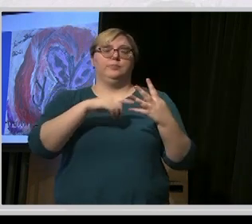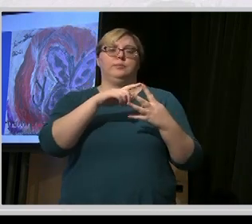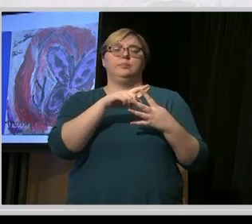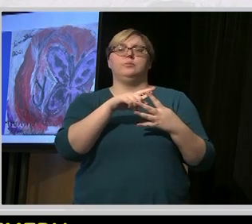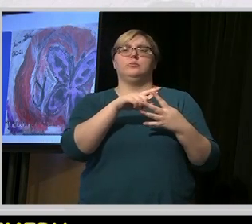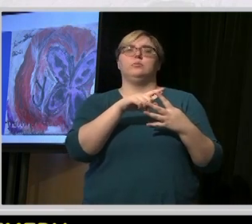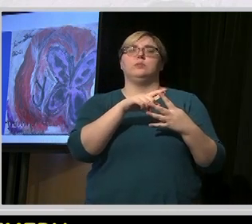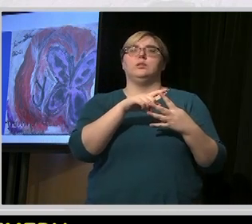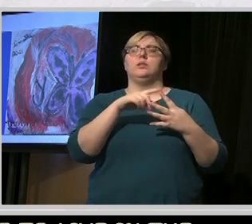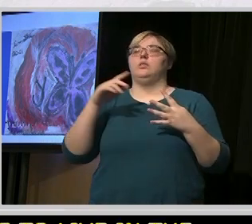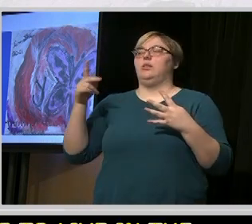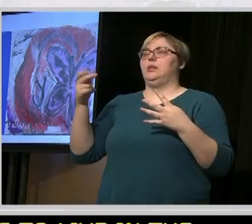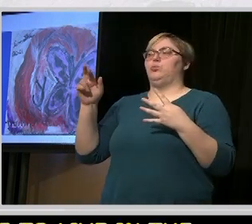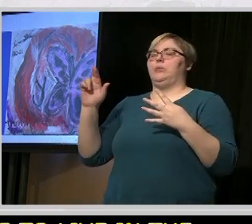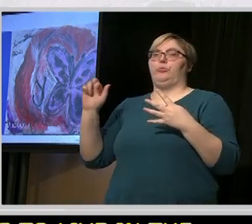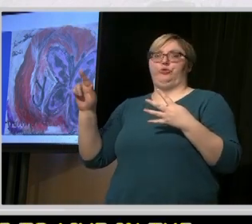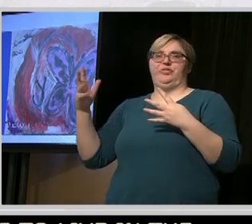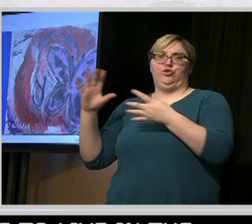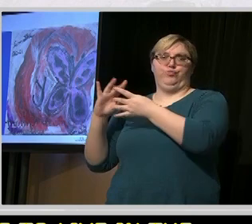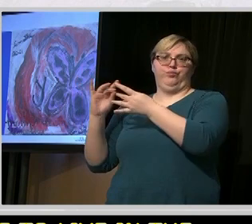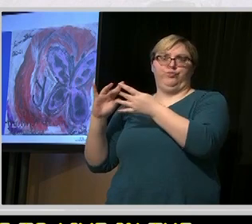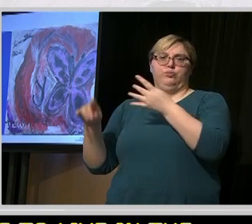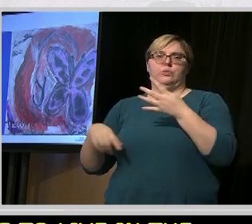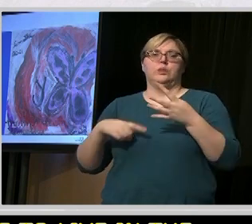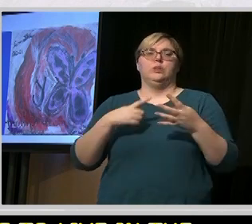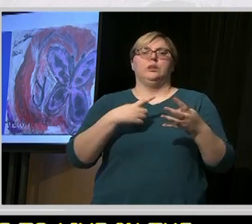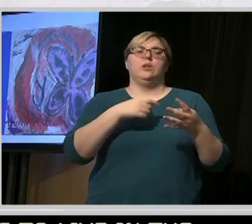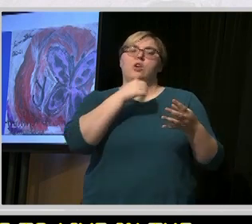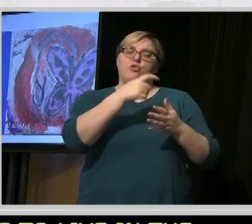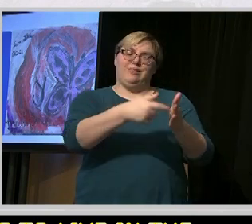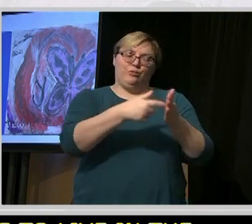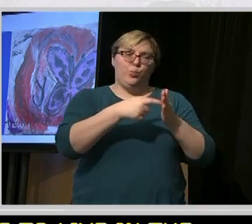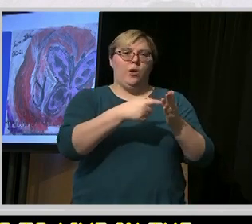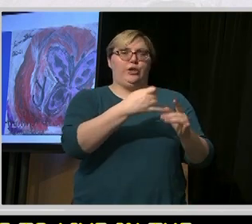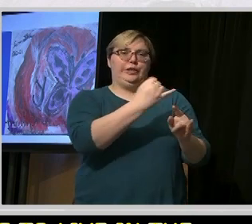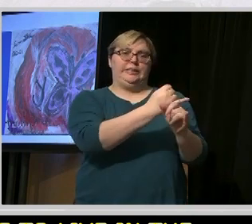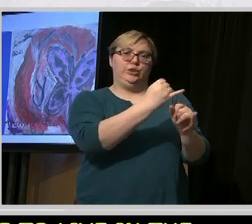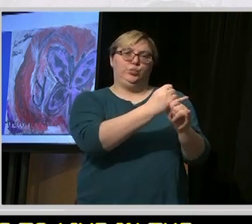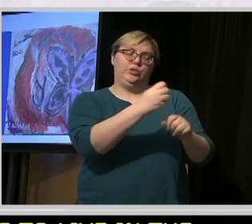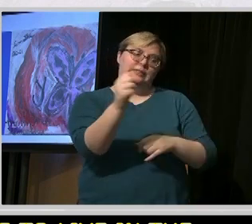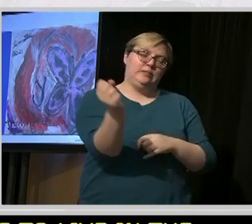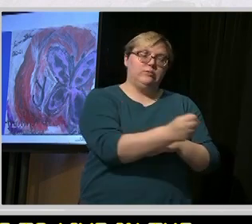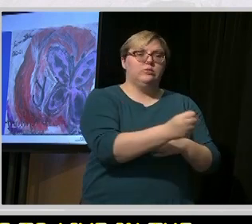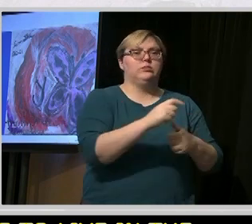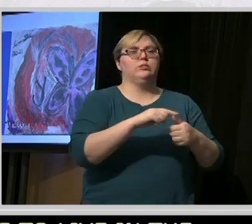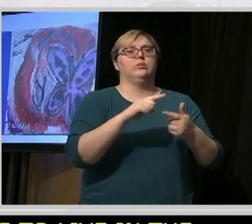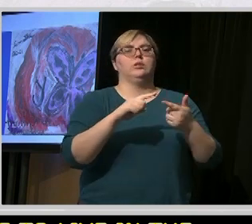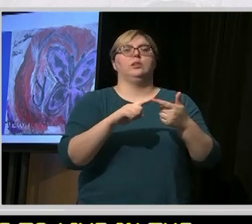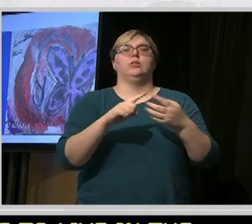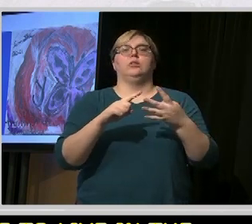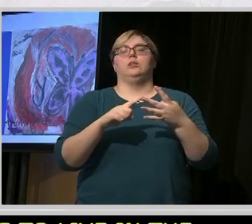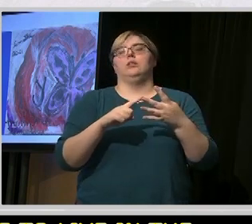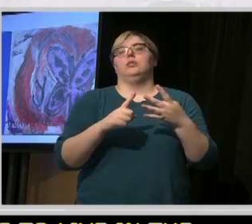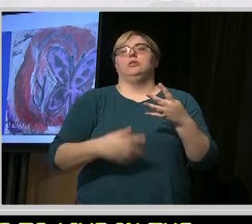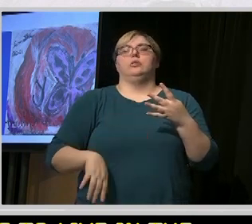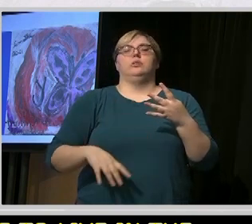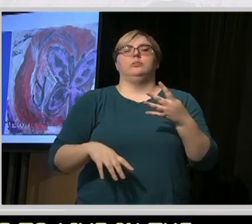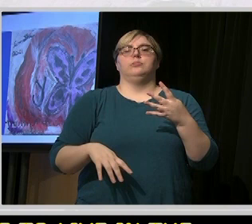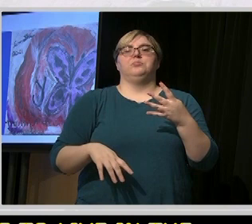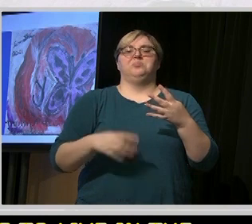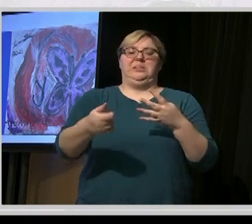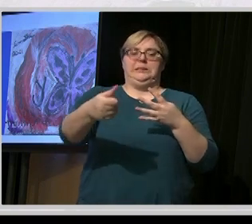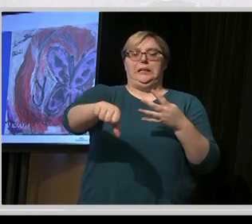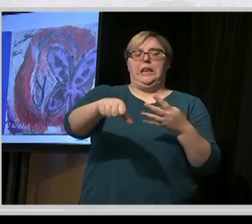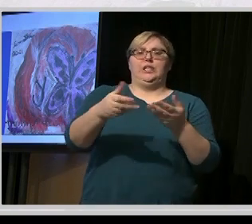mention these as well. Unnecessary institutionalisation, being denied a service because of the extent of your